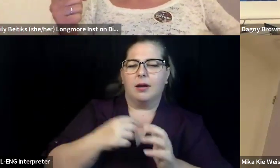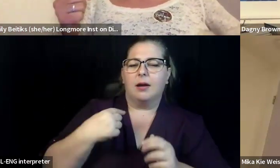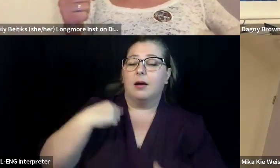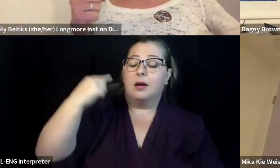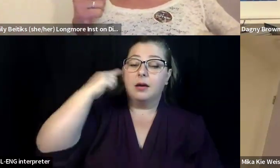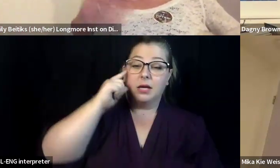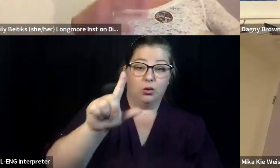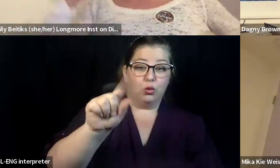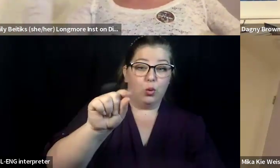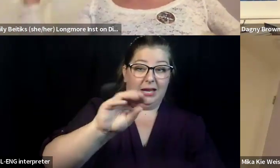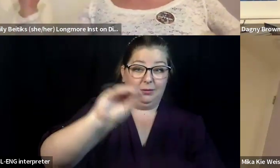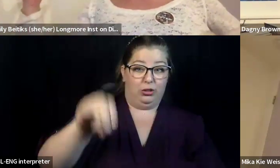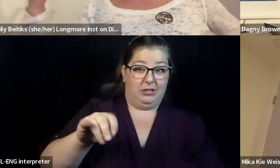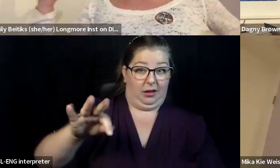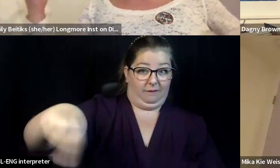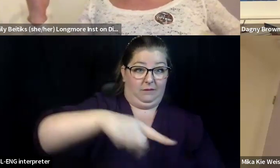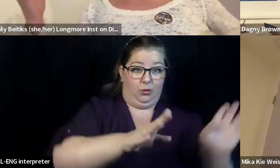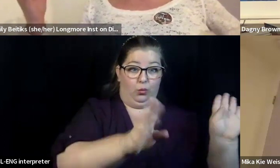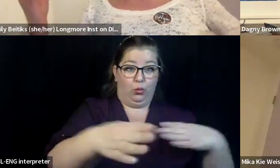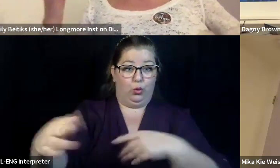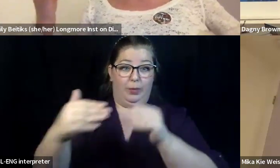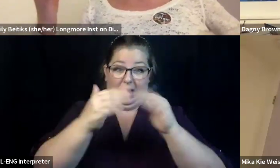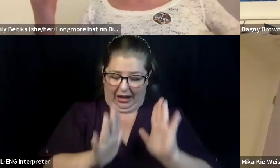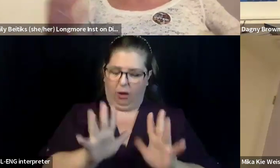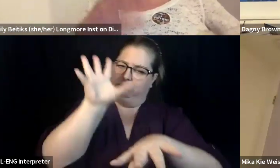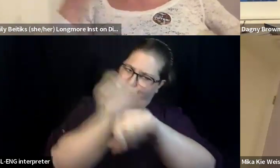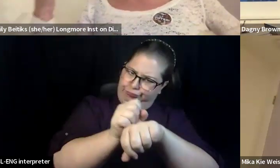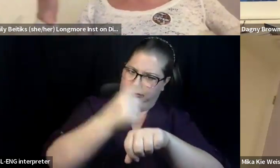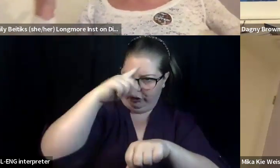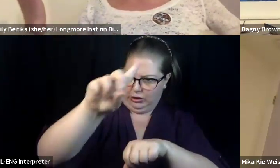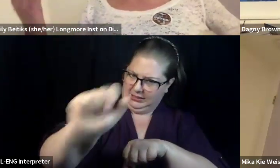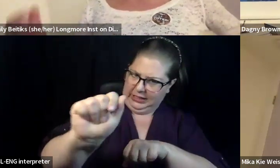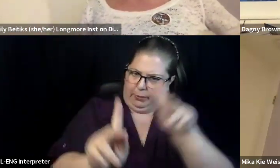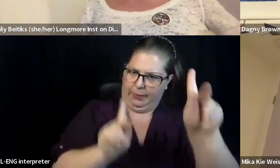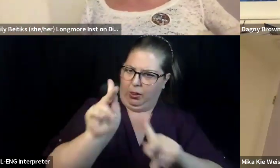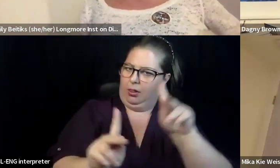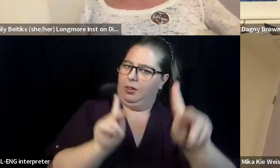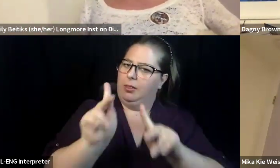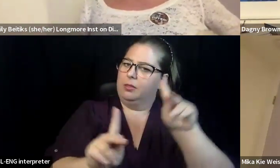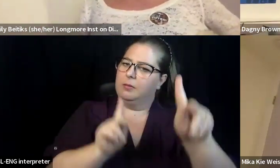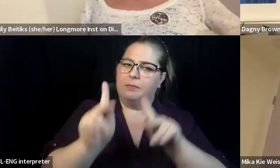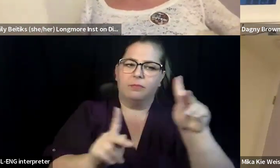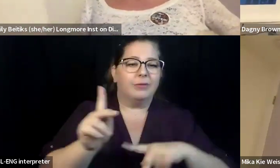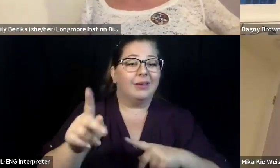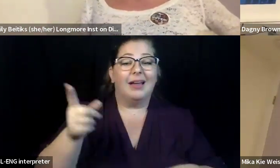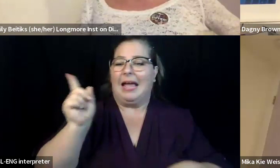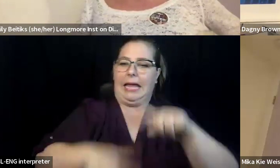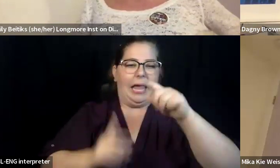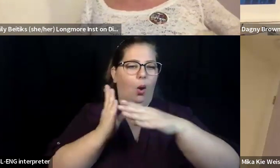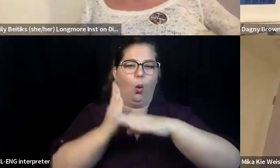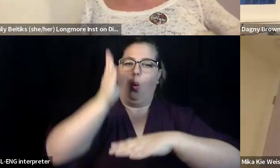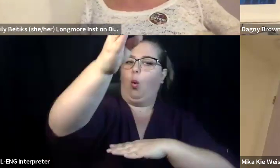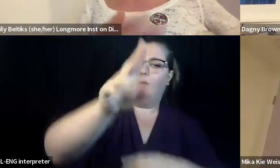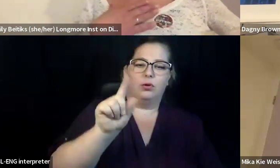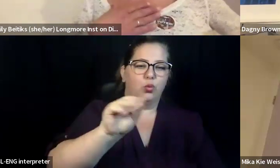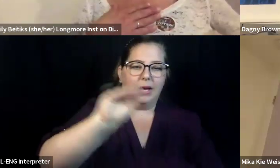they are, uh, certainly building the units to be accessible so that any, any unit could be. Uh, so there's, there's a hope, um,